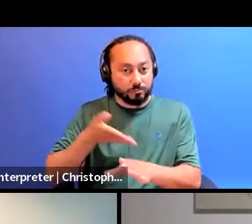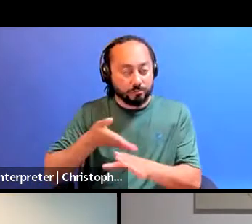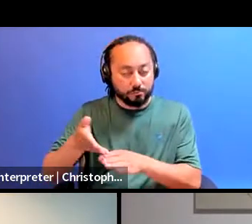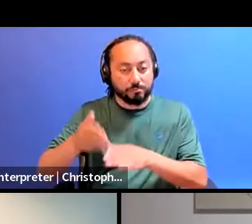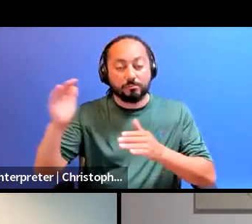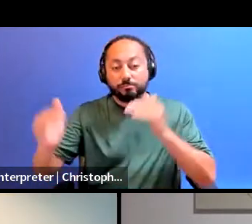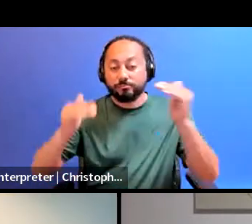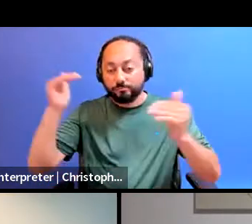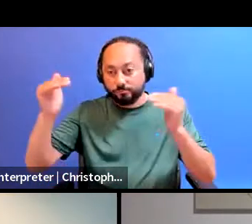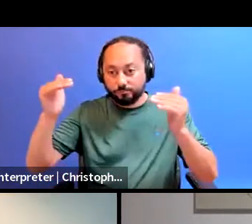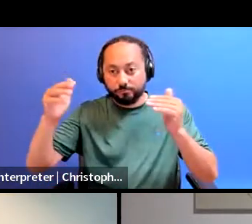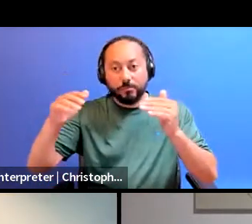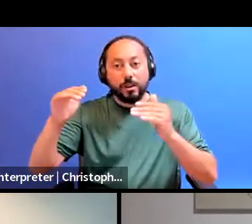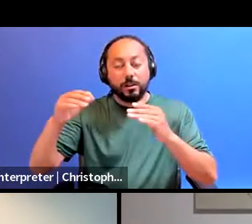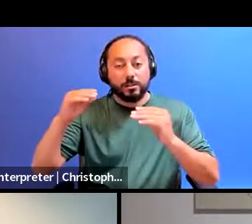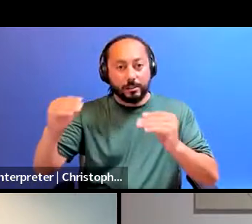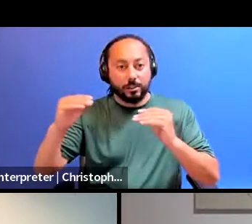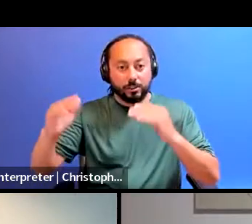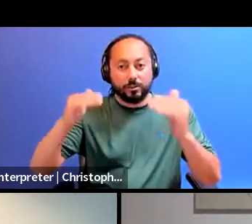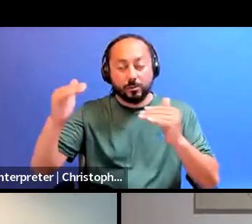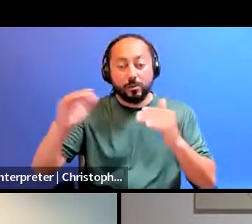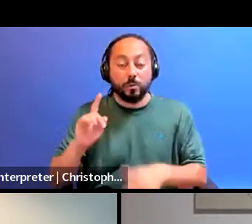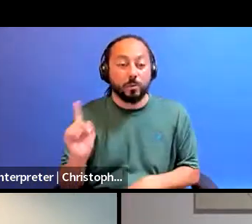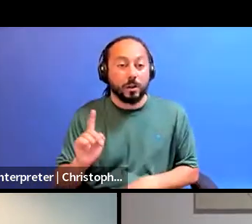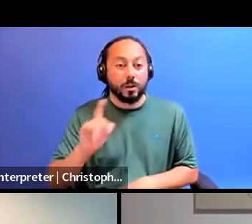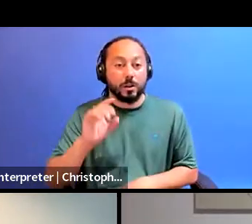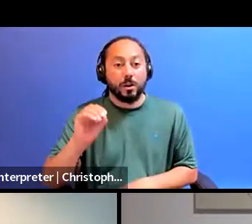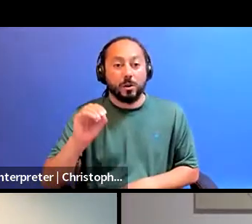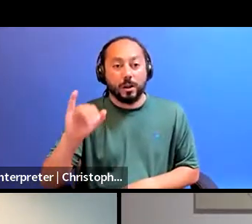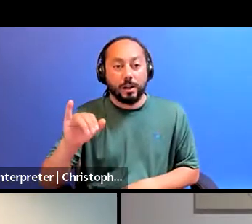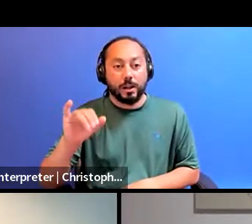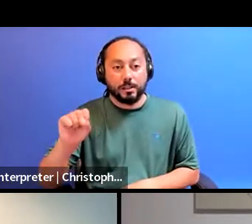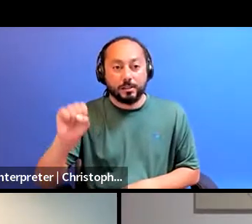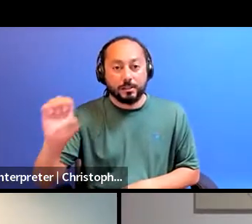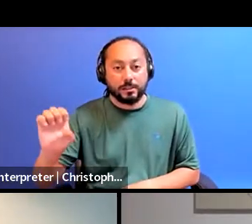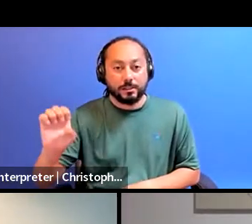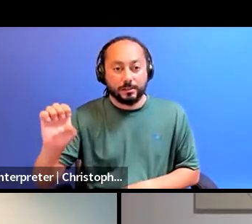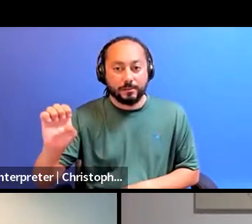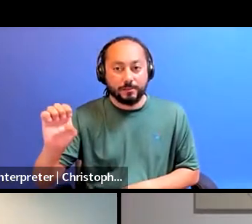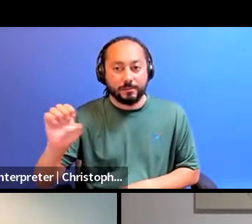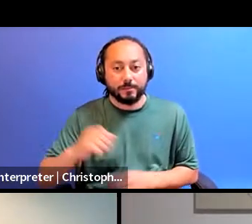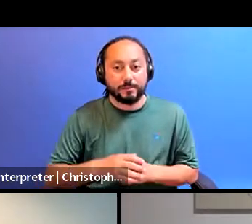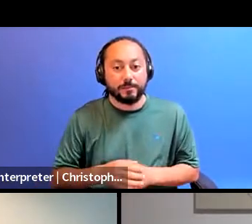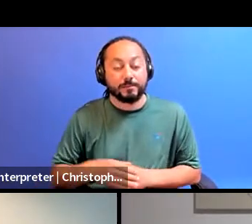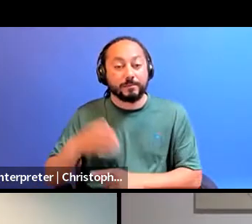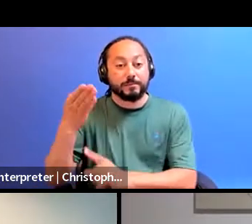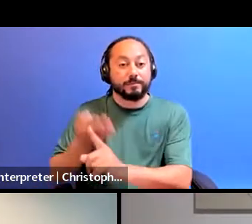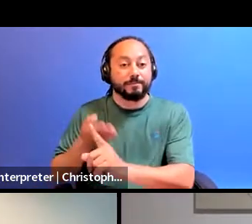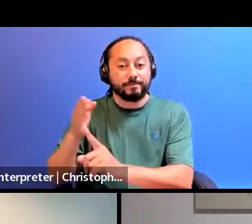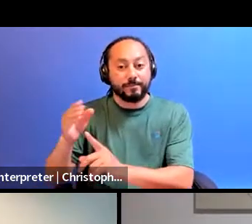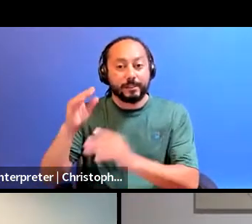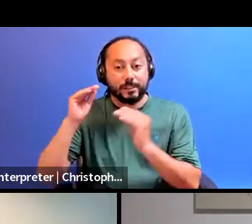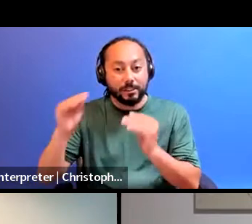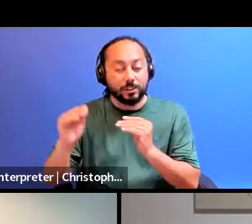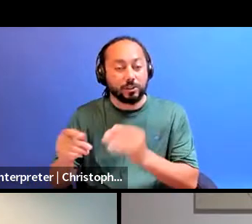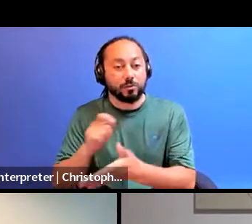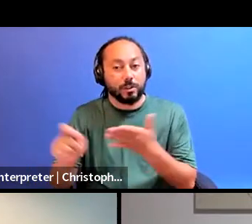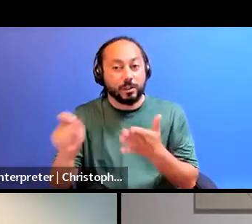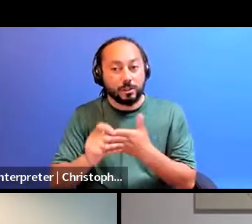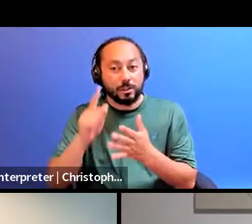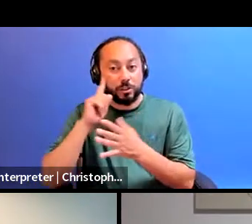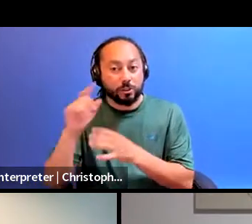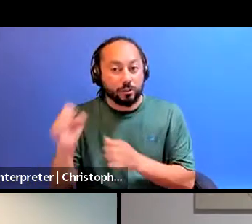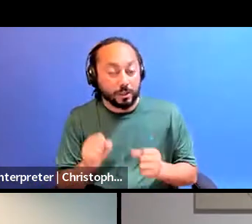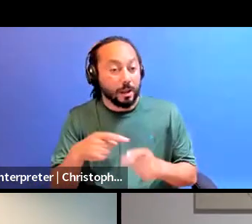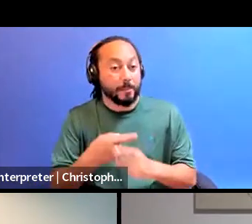Programme at the Ontario Institute for Studies in Education. They teach and write on strategies about taking care,